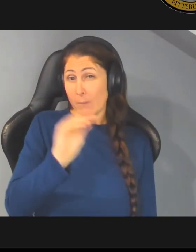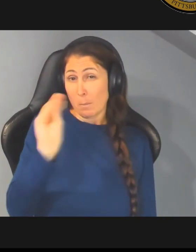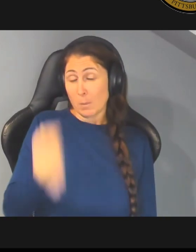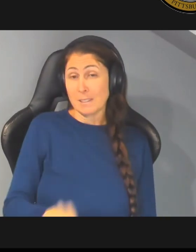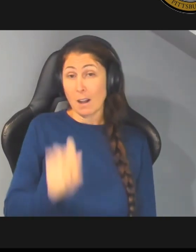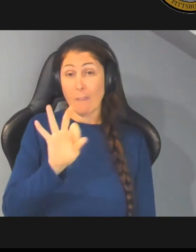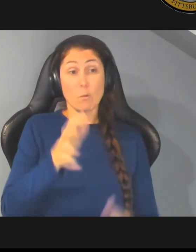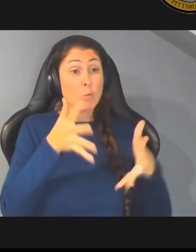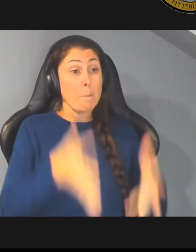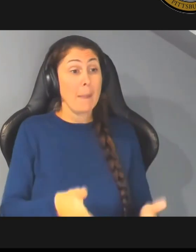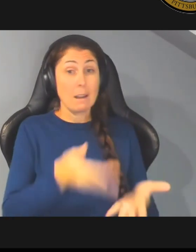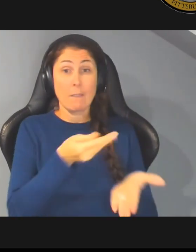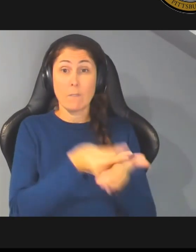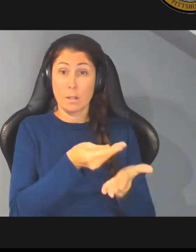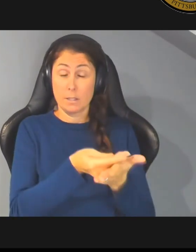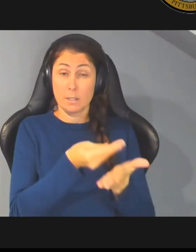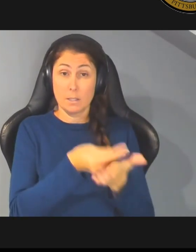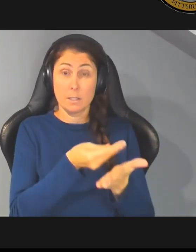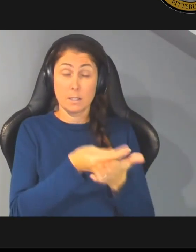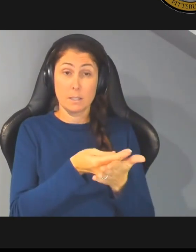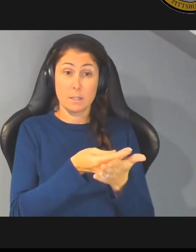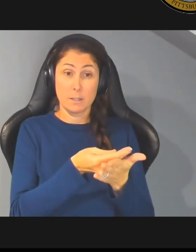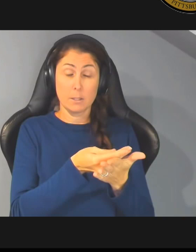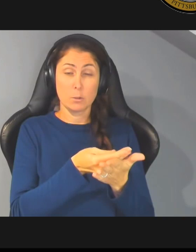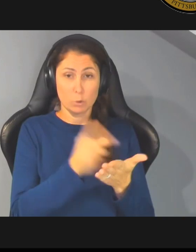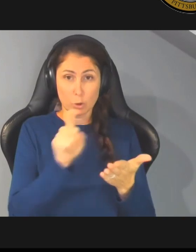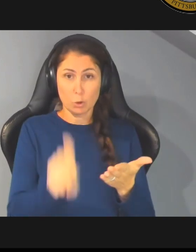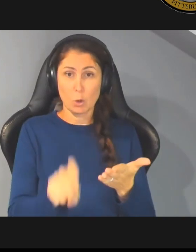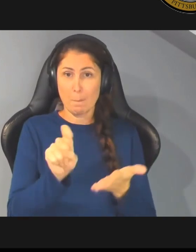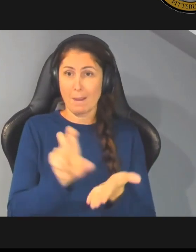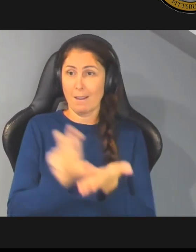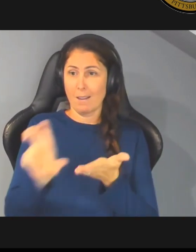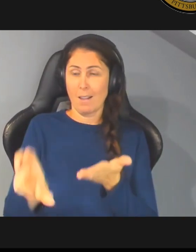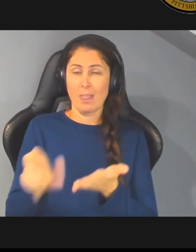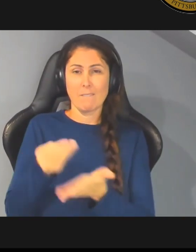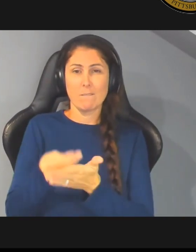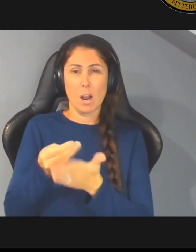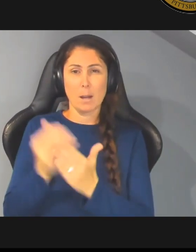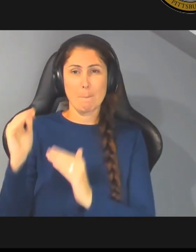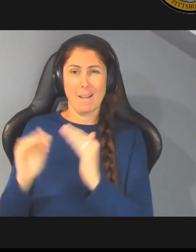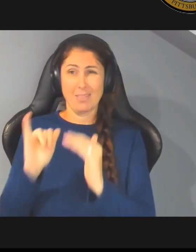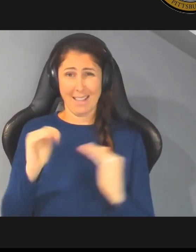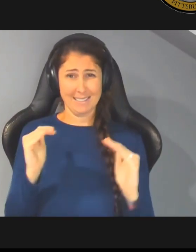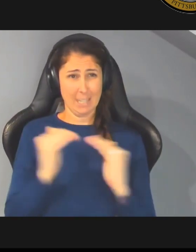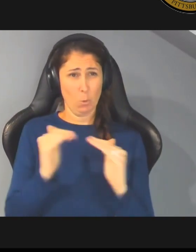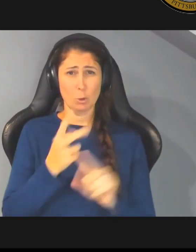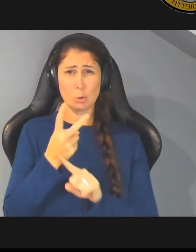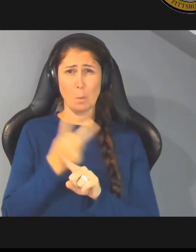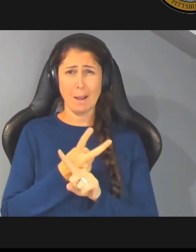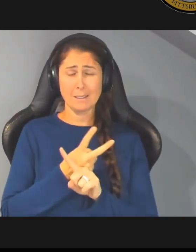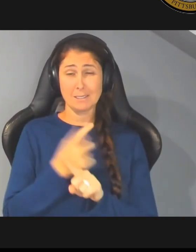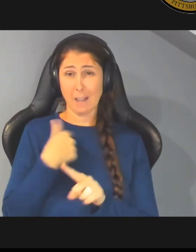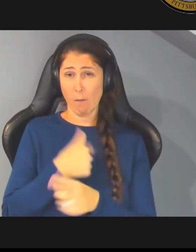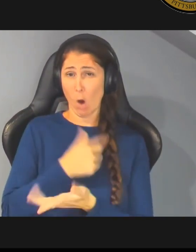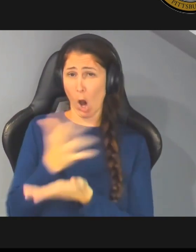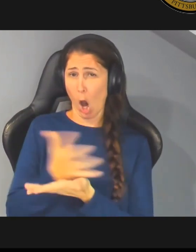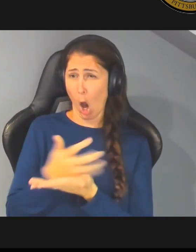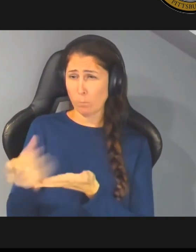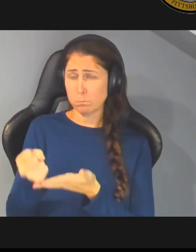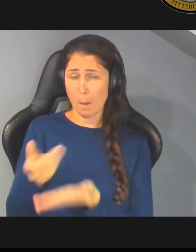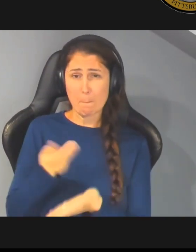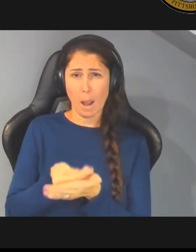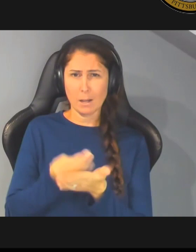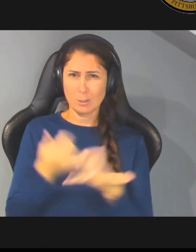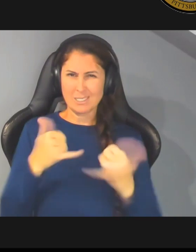funds um should be in your fund balance so that's equal to two months so if we ran out of money suddenly we still